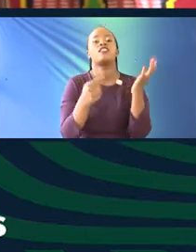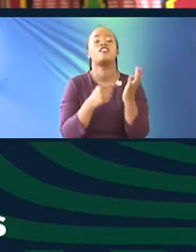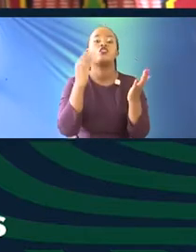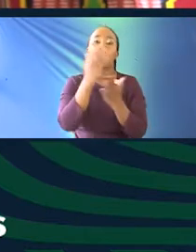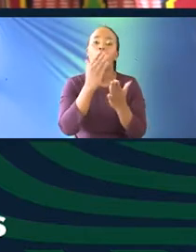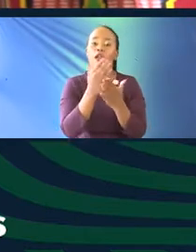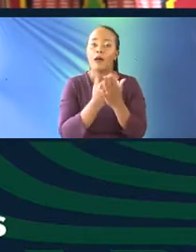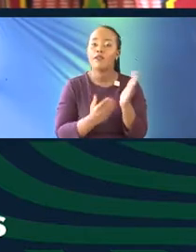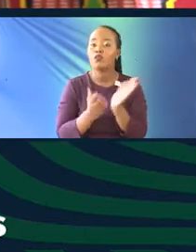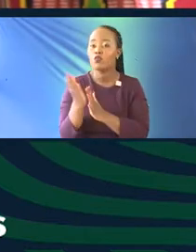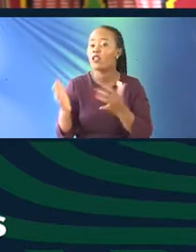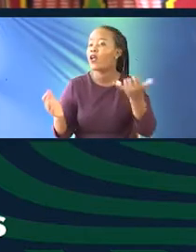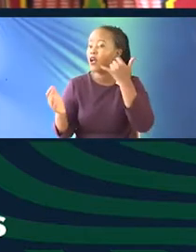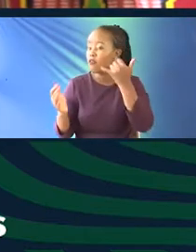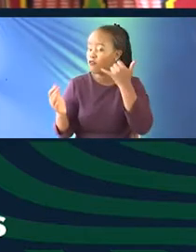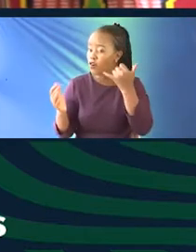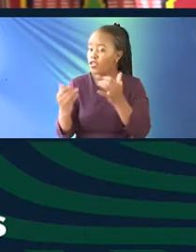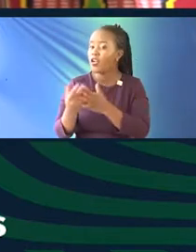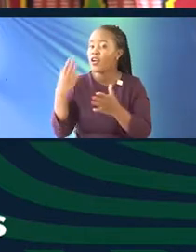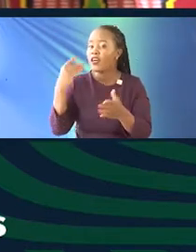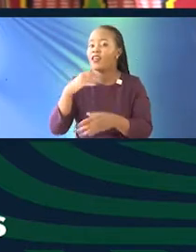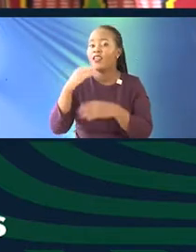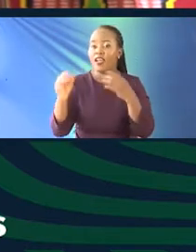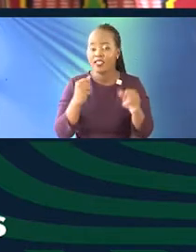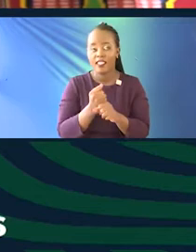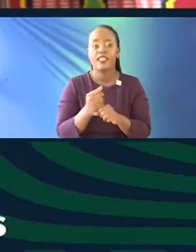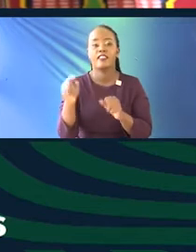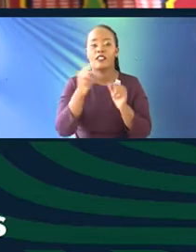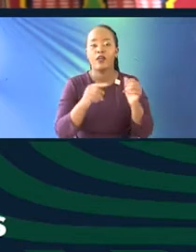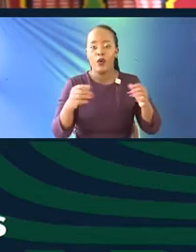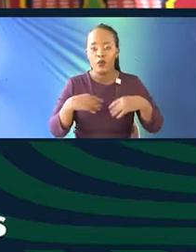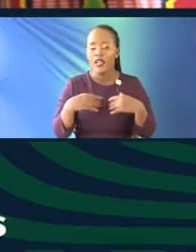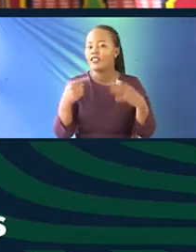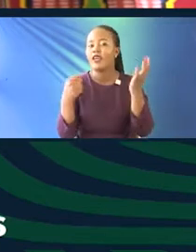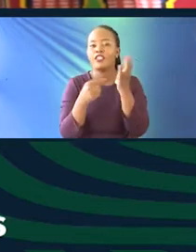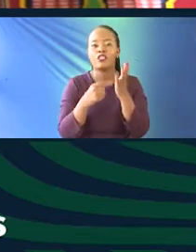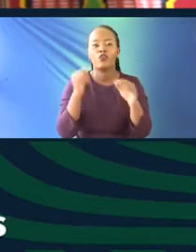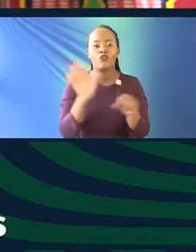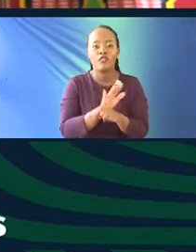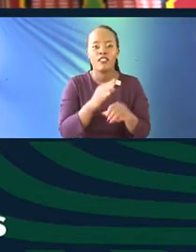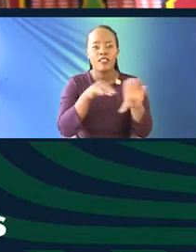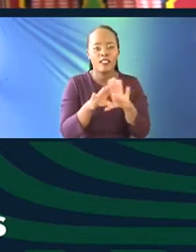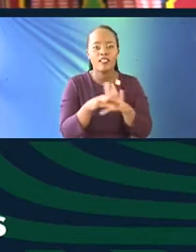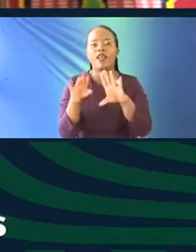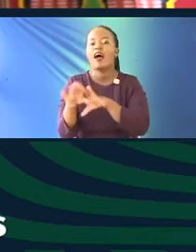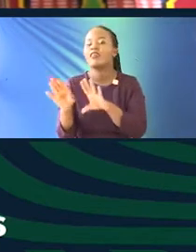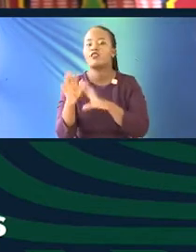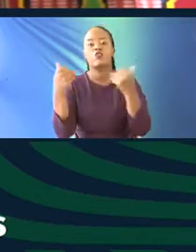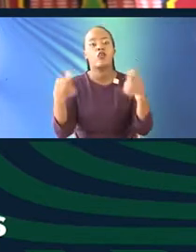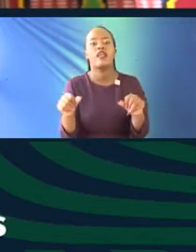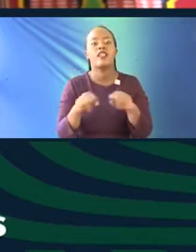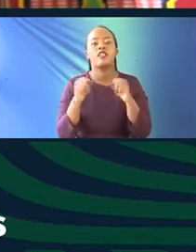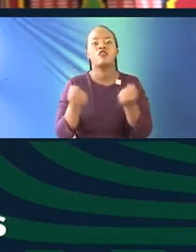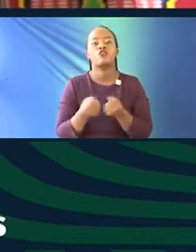the phone, Dr. Odhiyambo. Last year we staged the NBO Lit Fest, which was purely digital that you could access on any kind of social